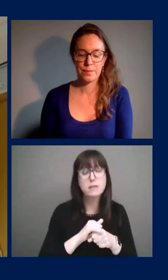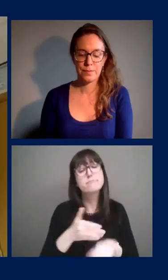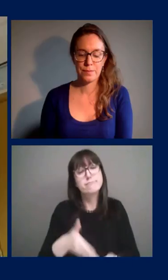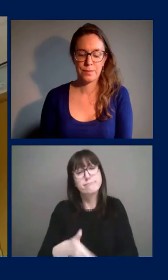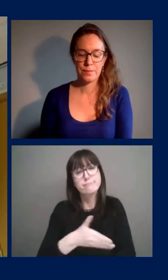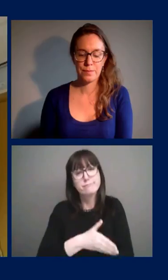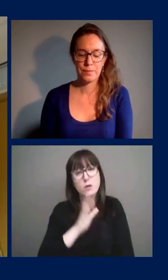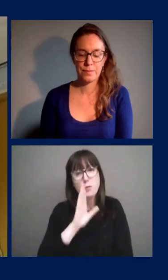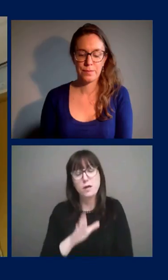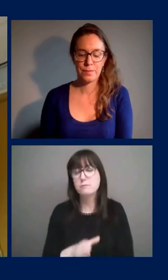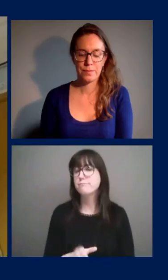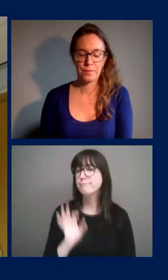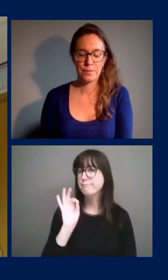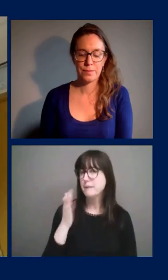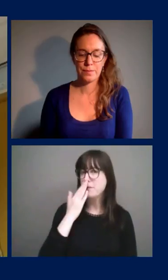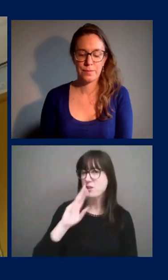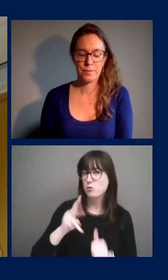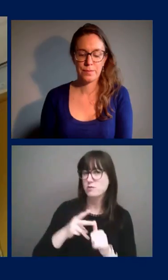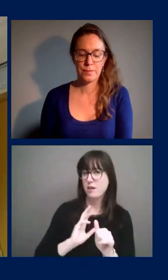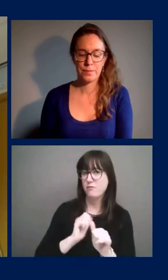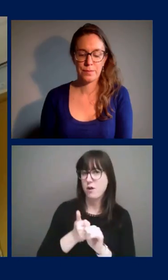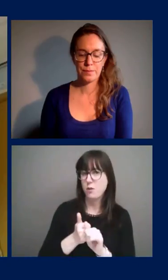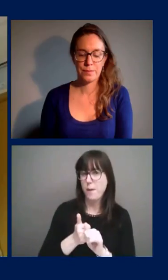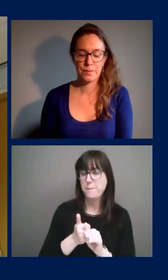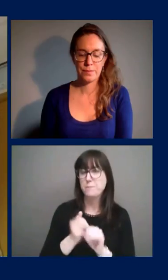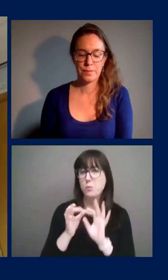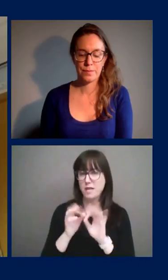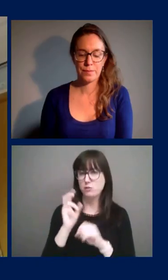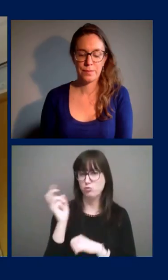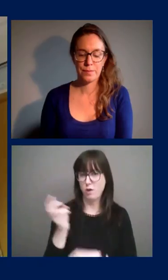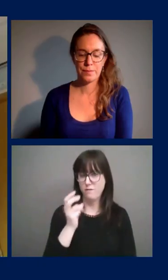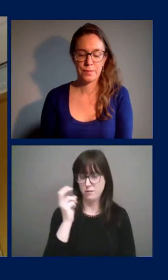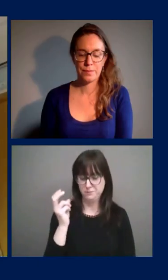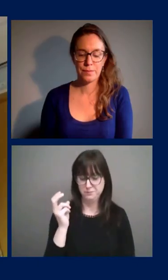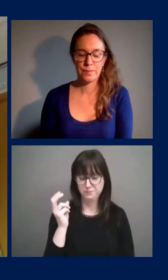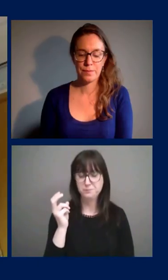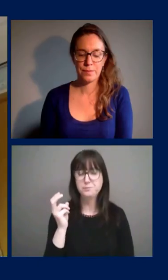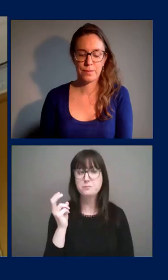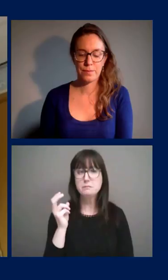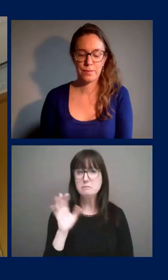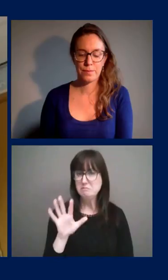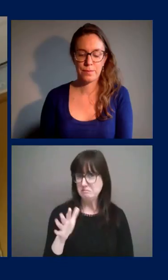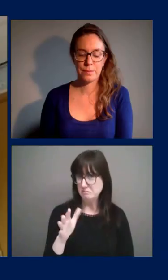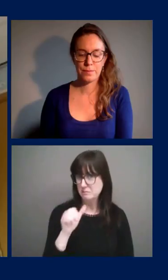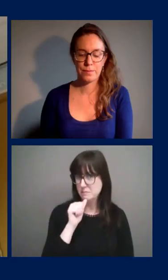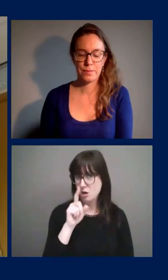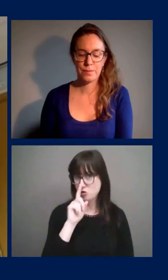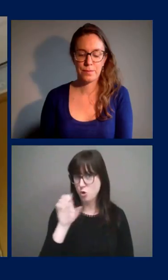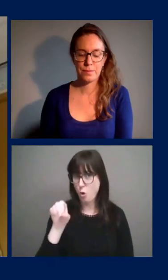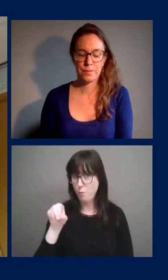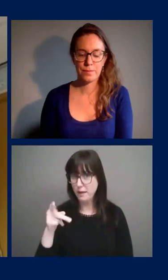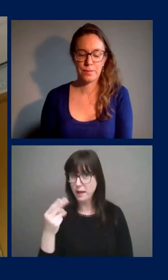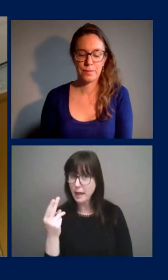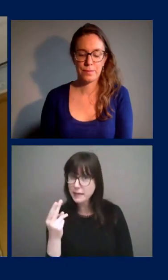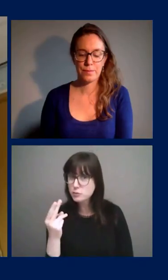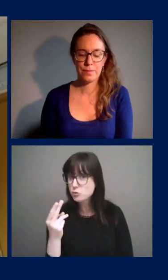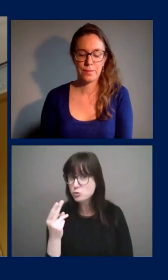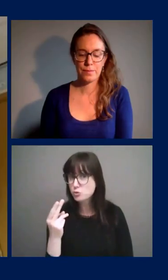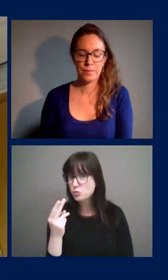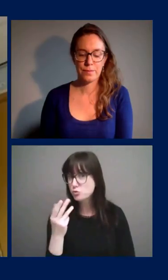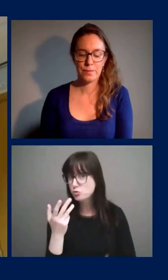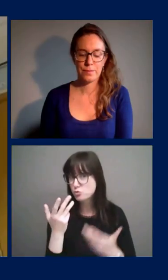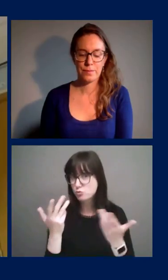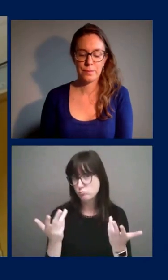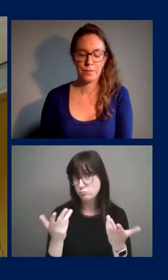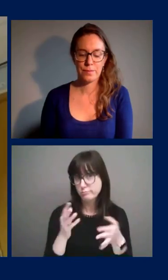Great. And, uh, just a quick follow-up actually on the travel question. Um, I'm not sure if this is an OPH, uh, actual, uh,